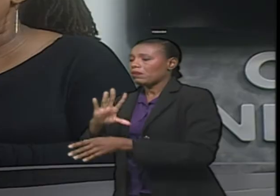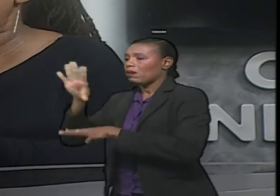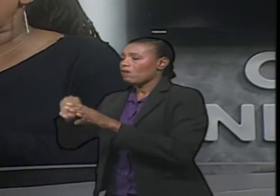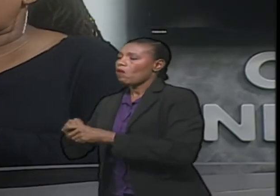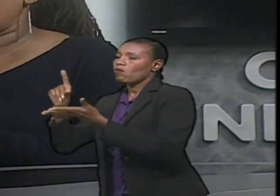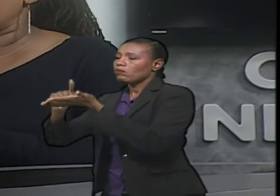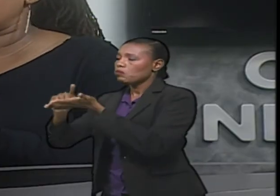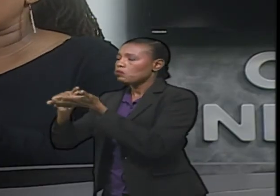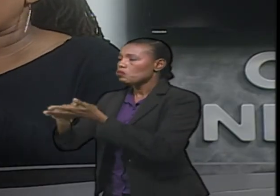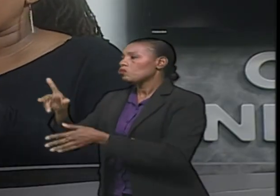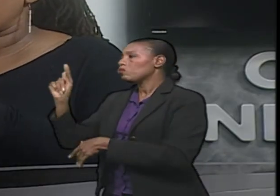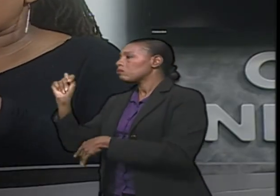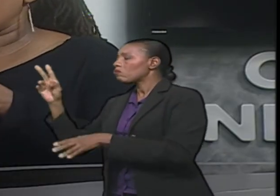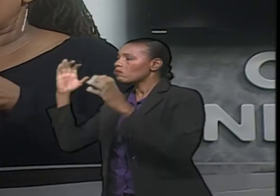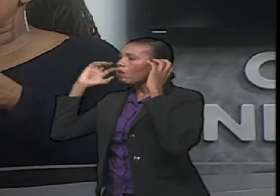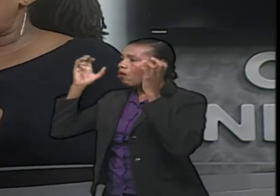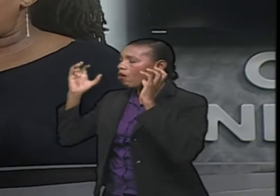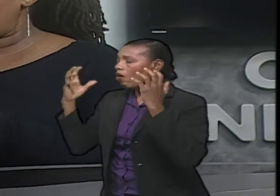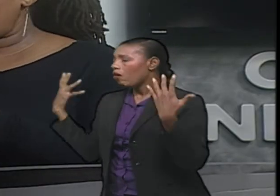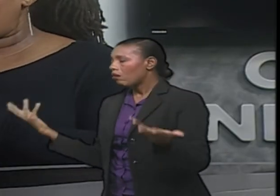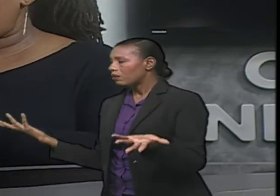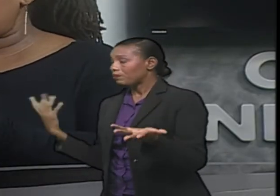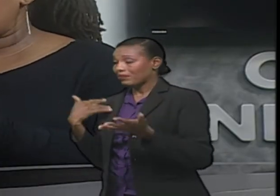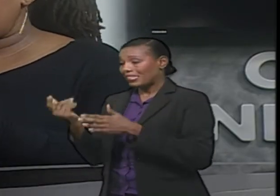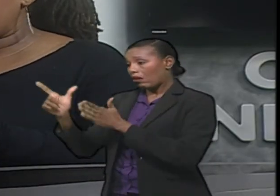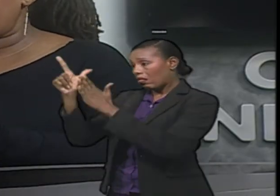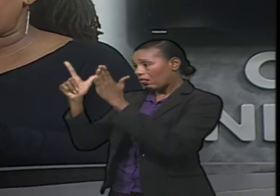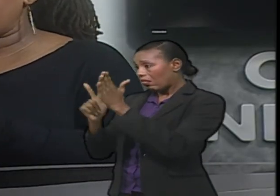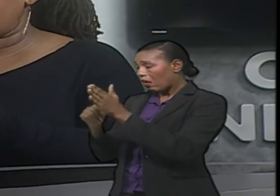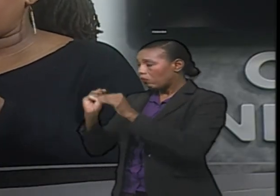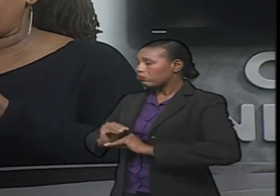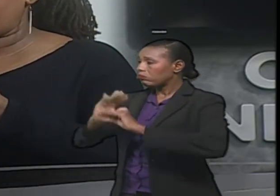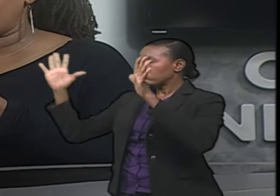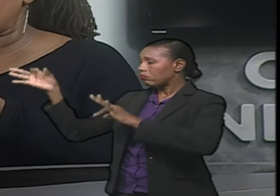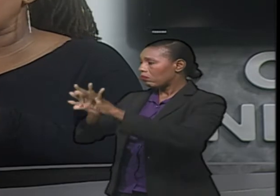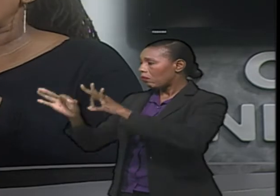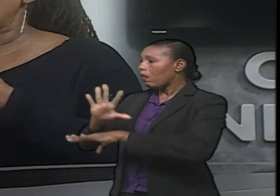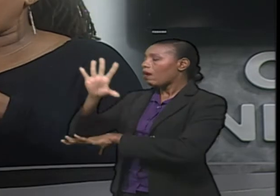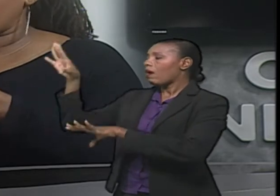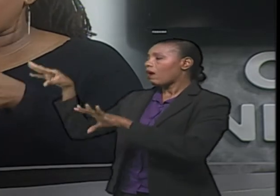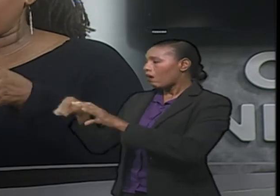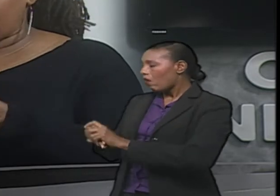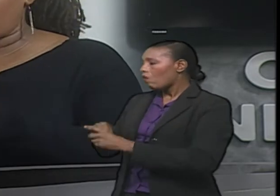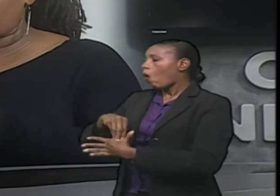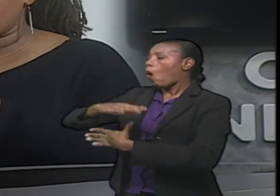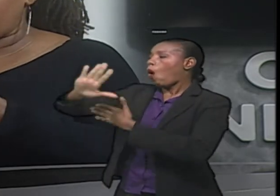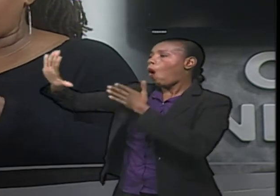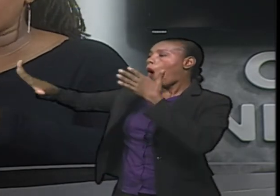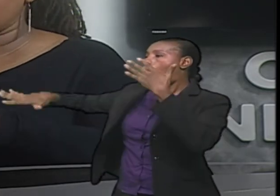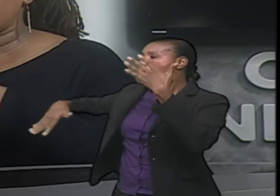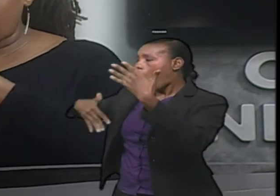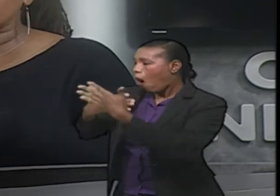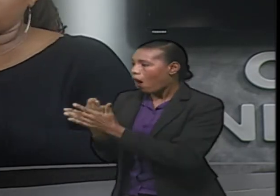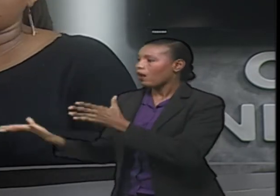announcers? And the Constitution has always made it clear that it includes all media workers who